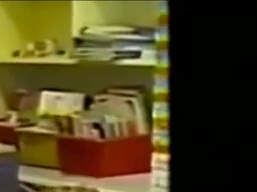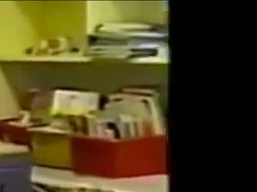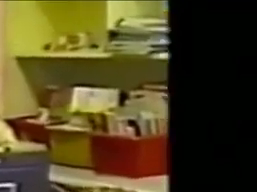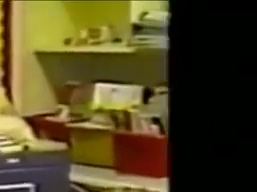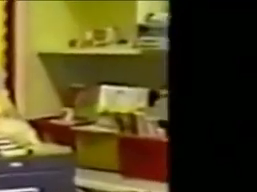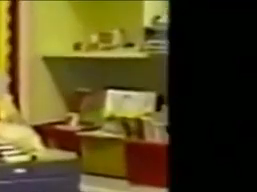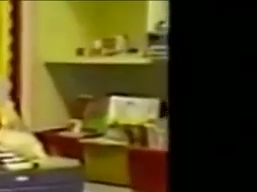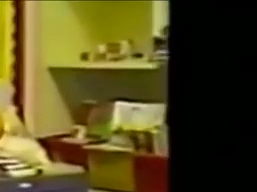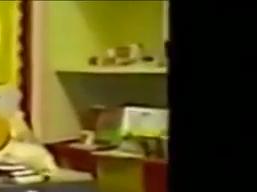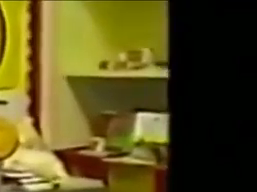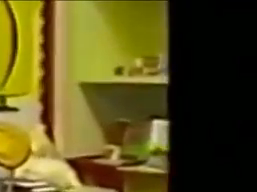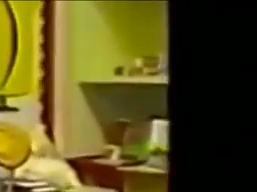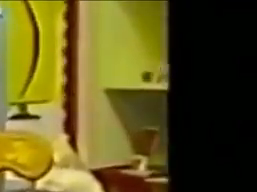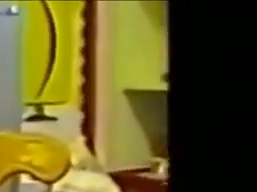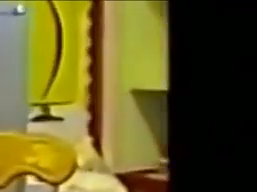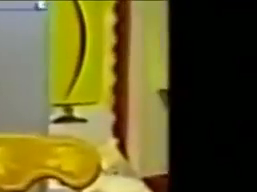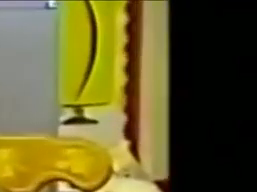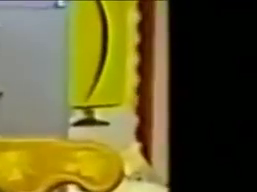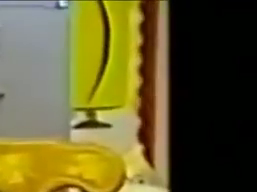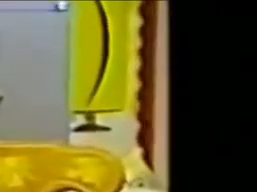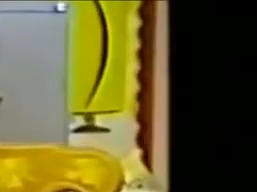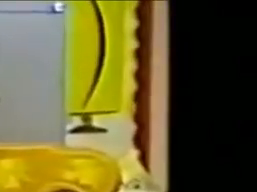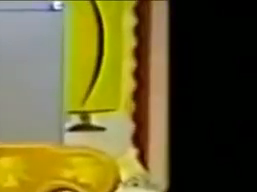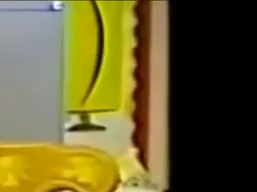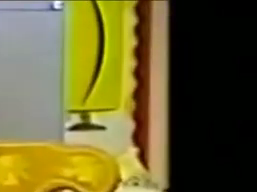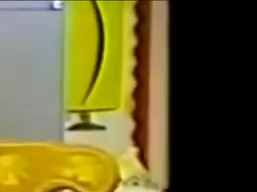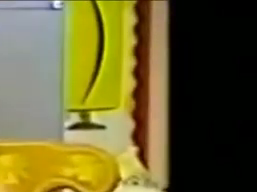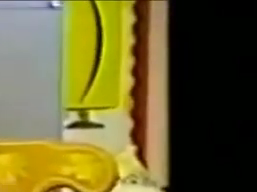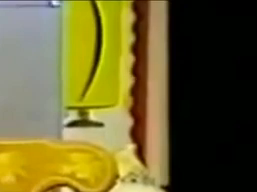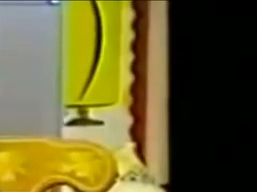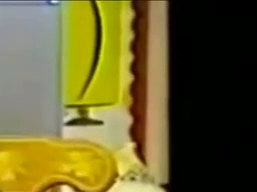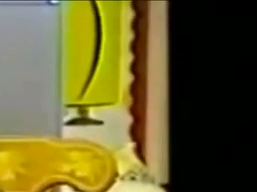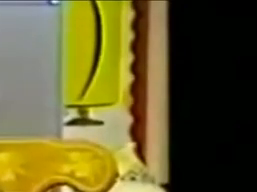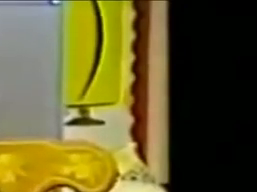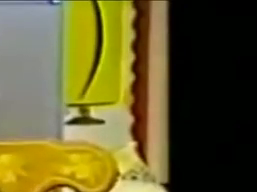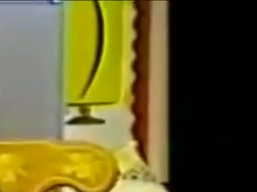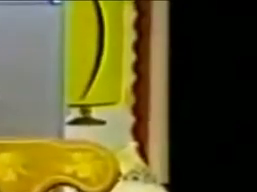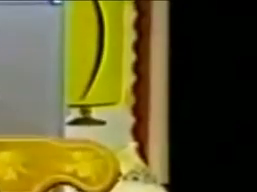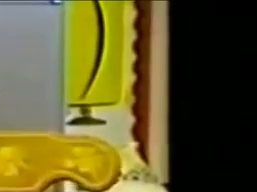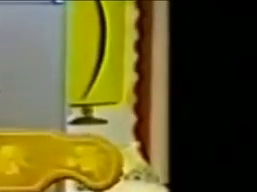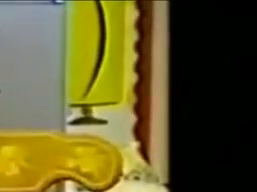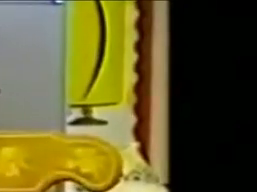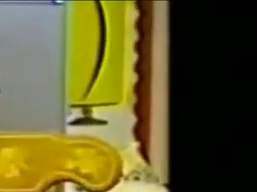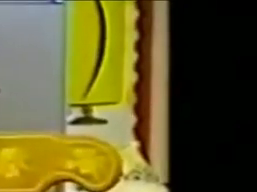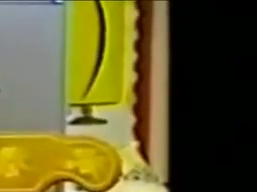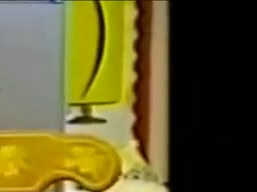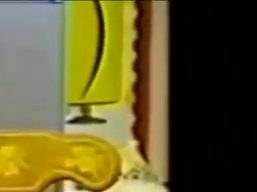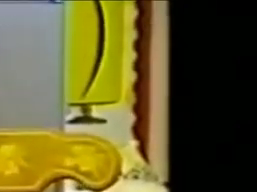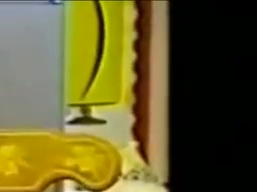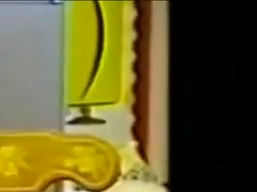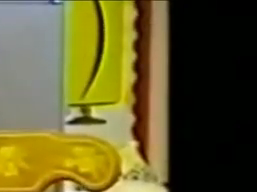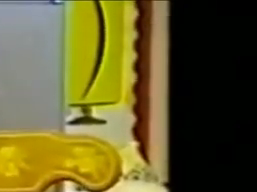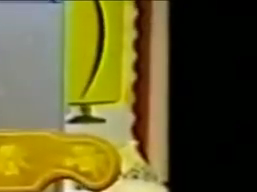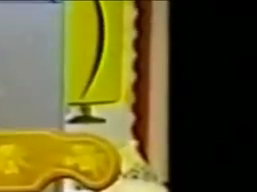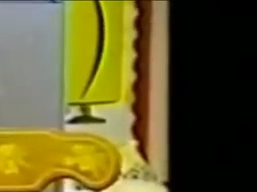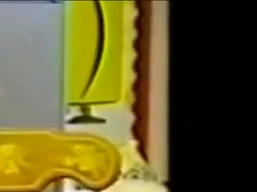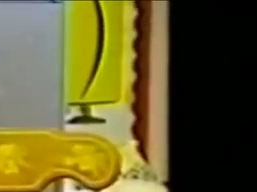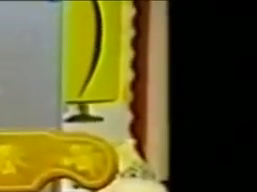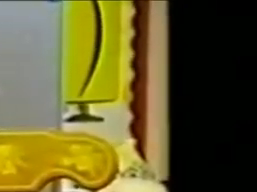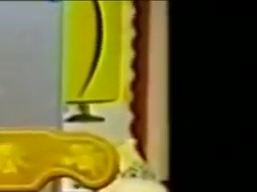When you were reading, all the time you turned over the paper. Because I had a star on my page.